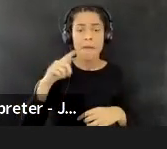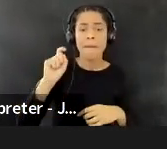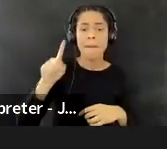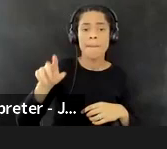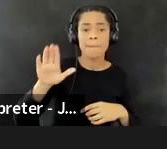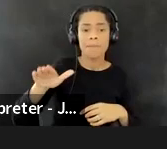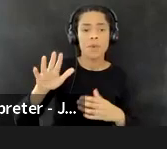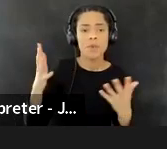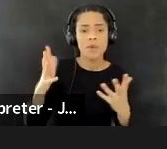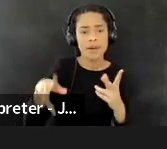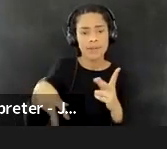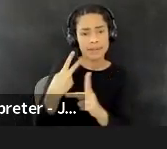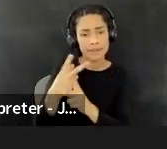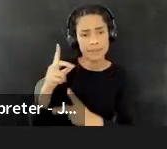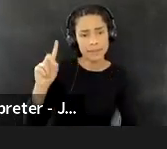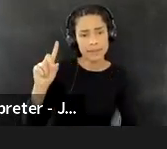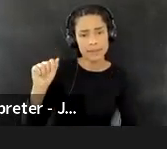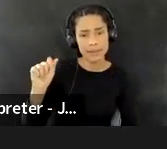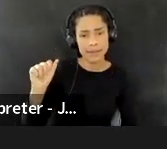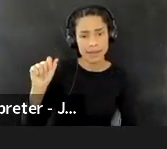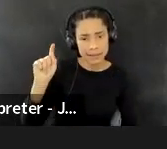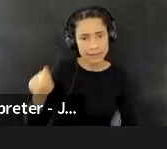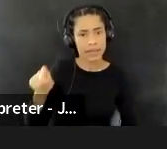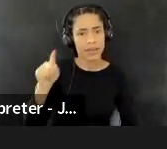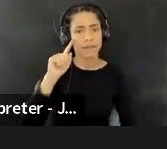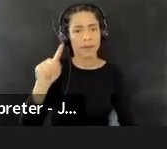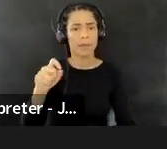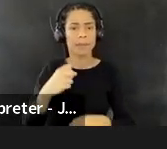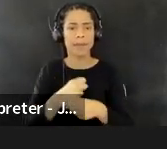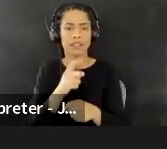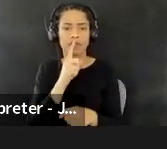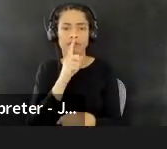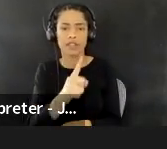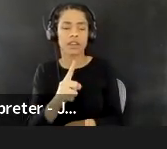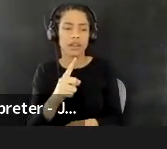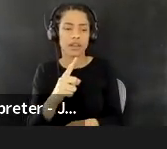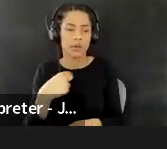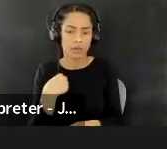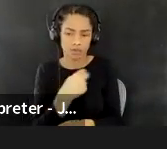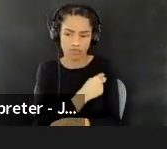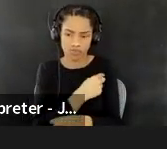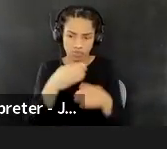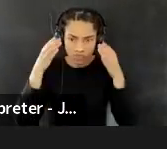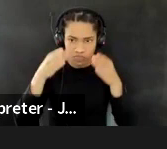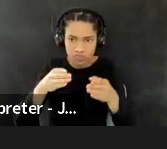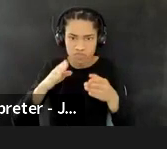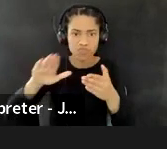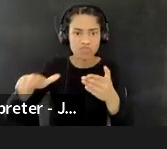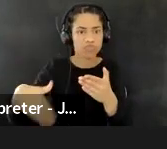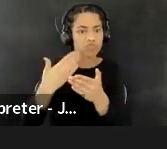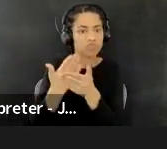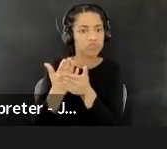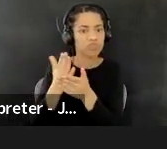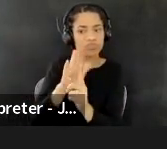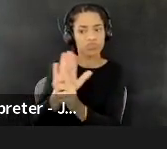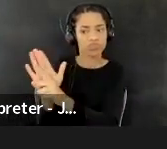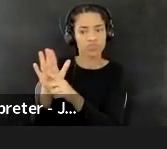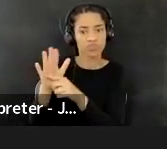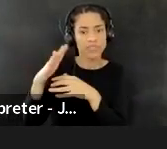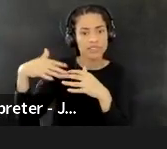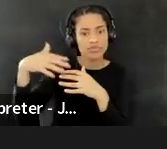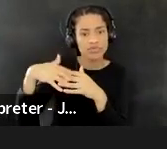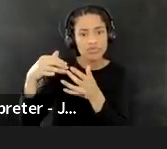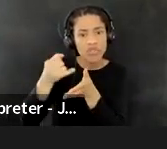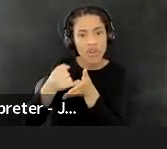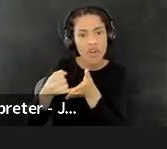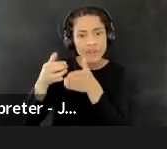need in order to make visible and uplift, uh, the work that indigenous artists are doing in, uh, what we call the United